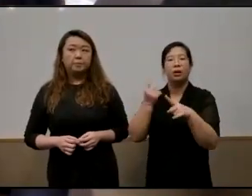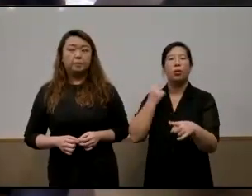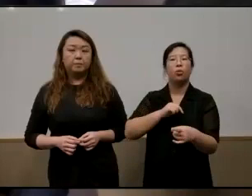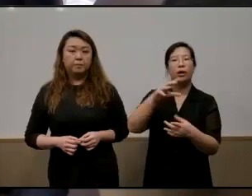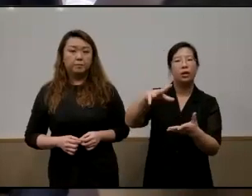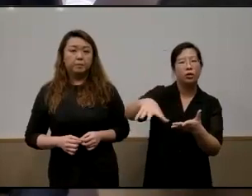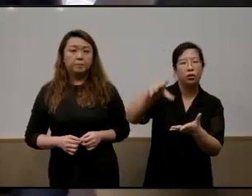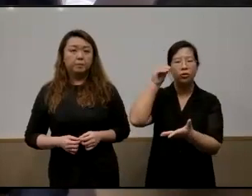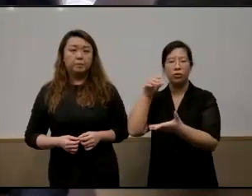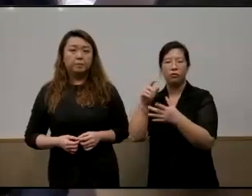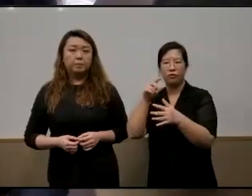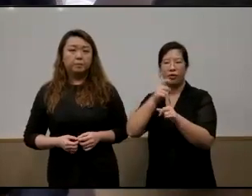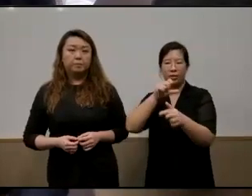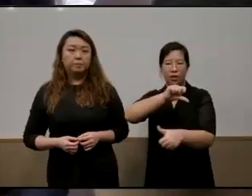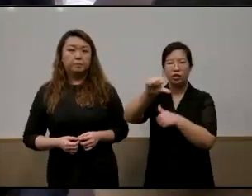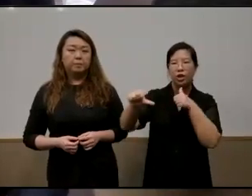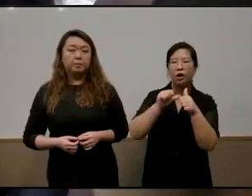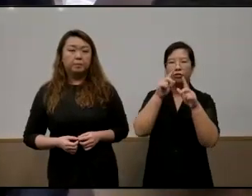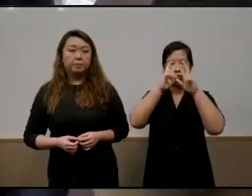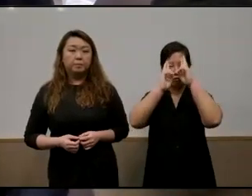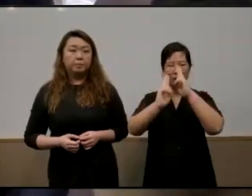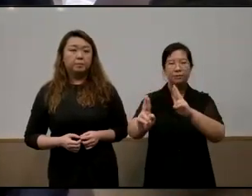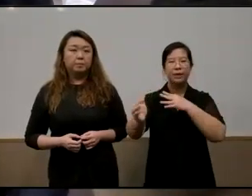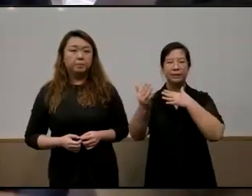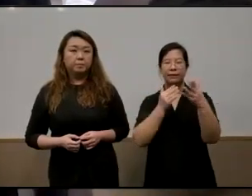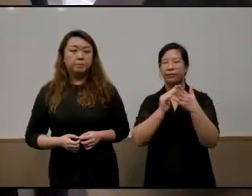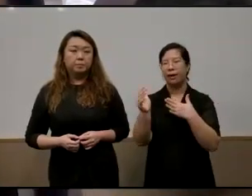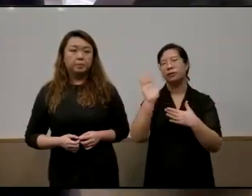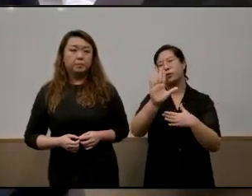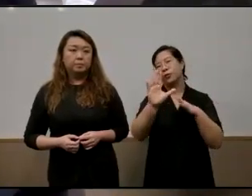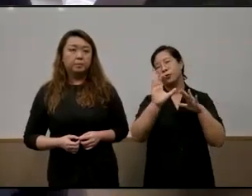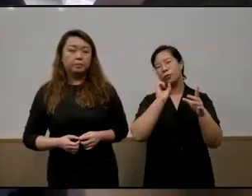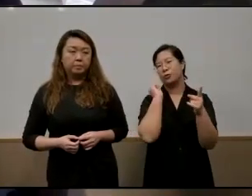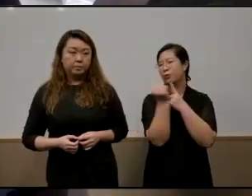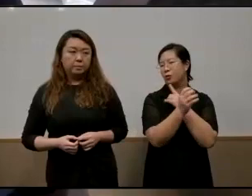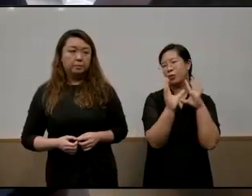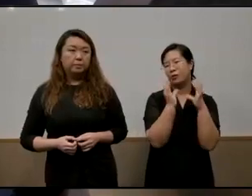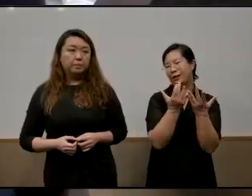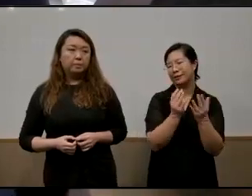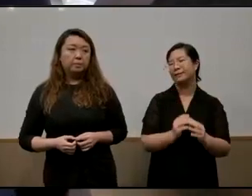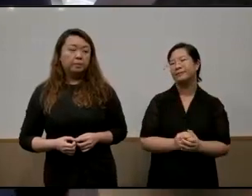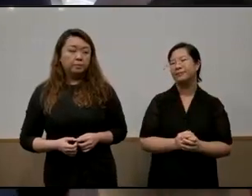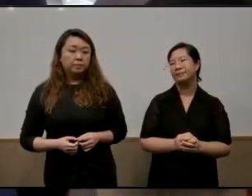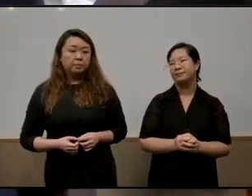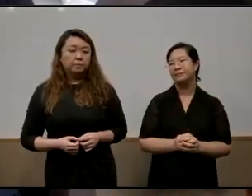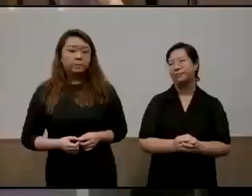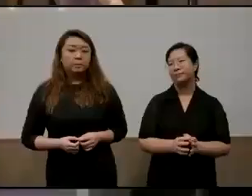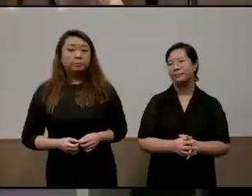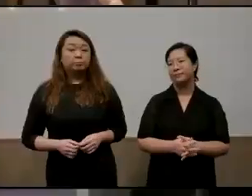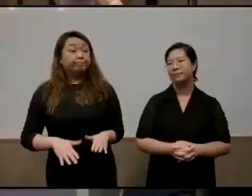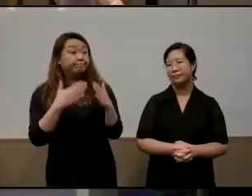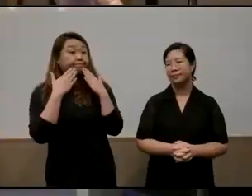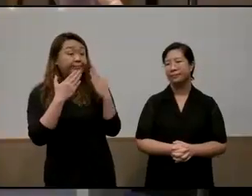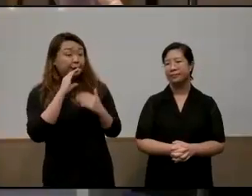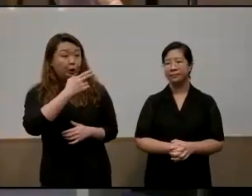and respecting each other regardless of what kind of social class or any other kind of social background that we come from thank you very